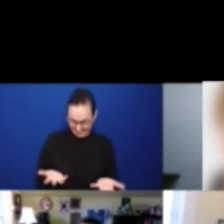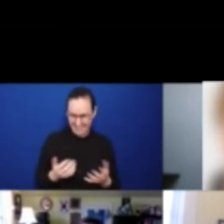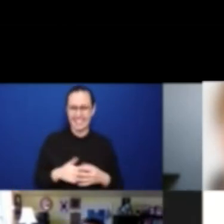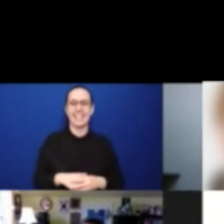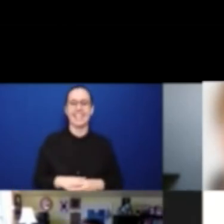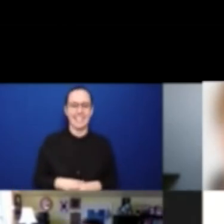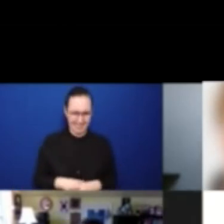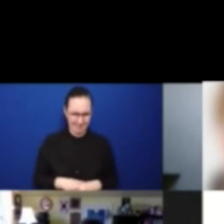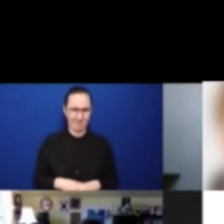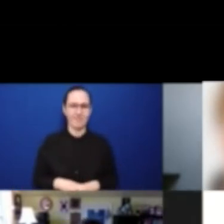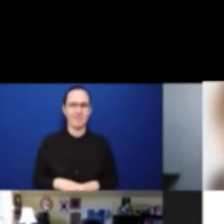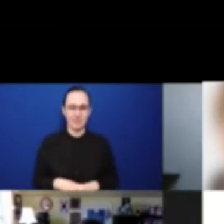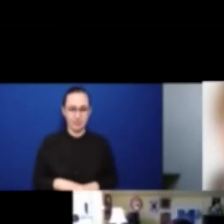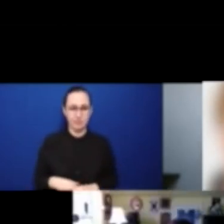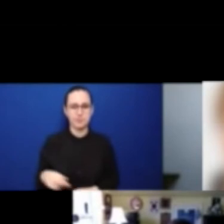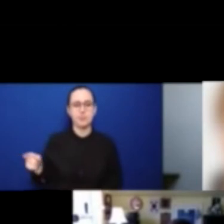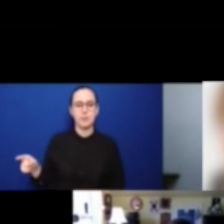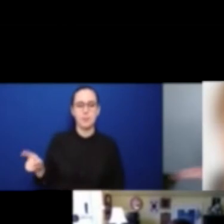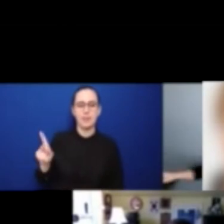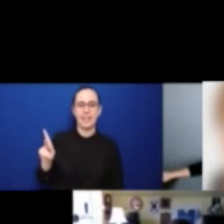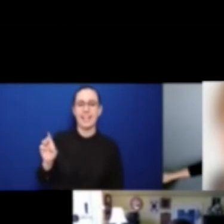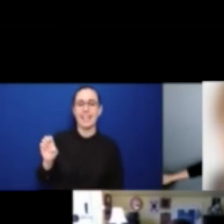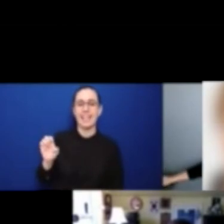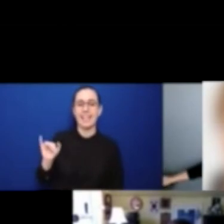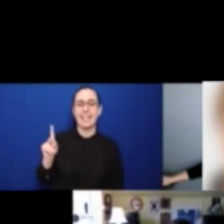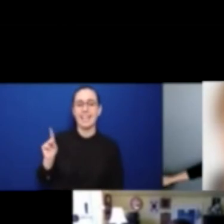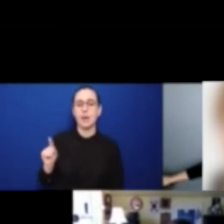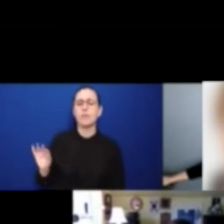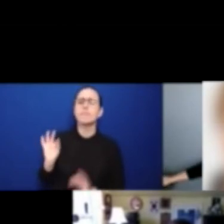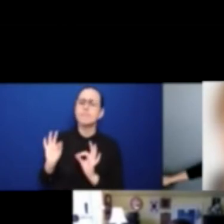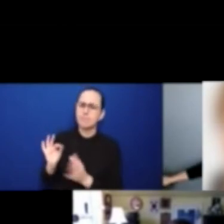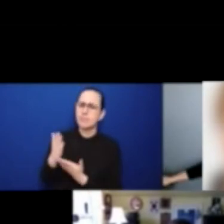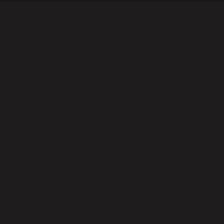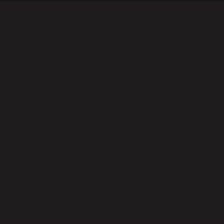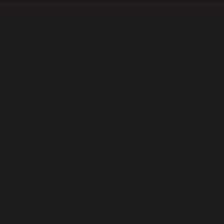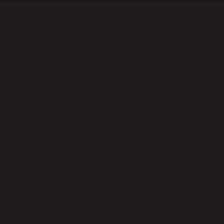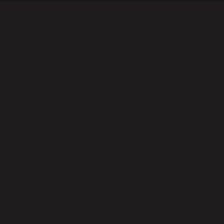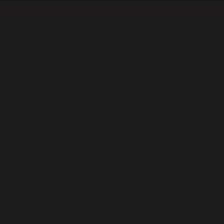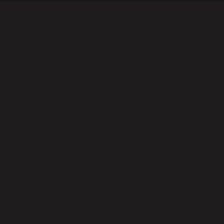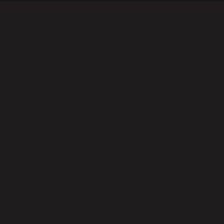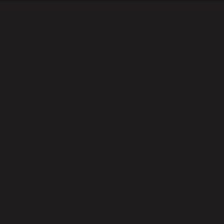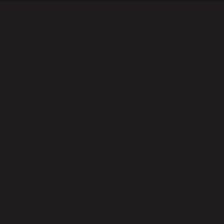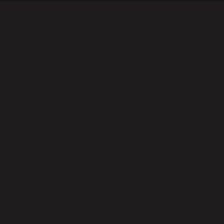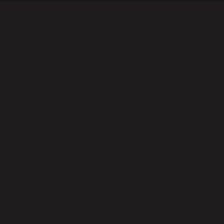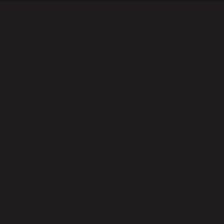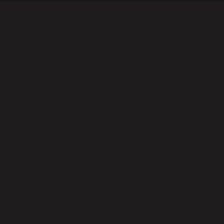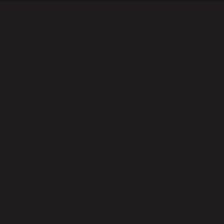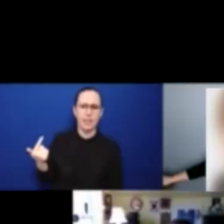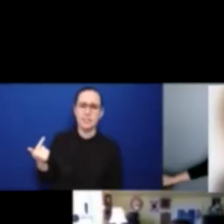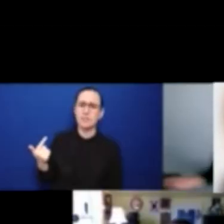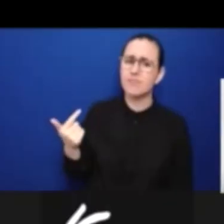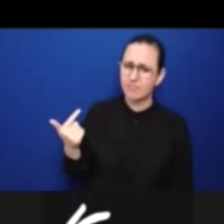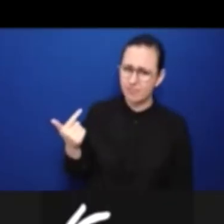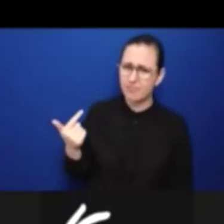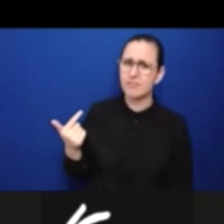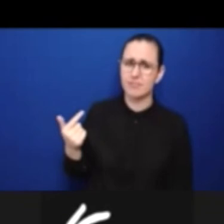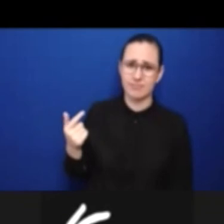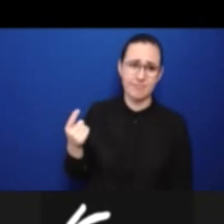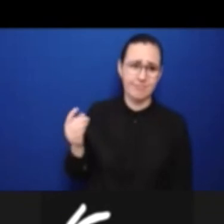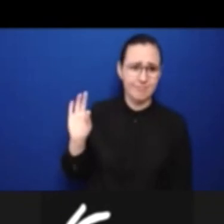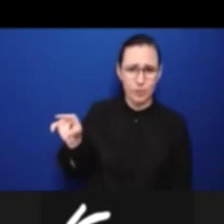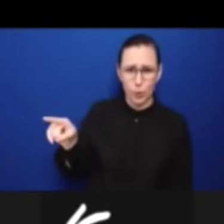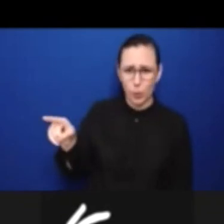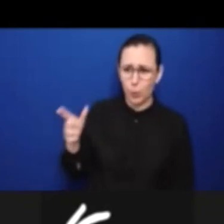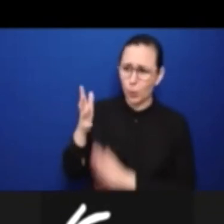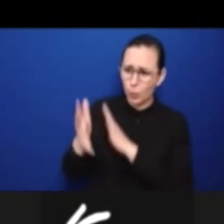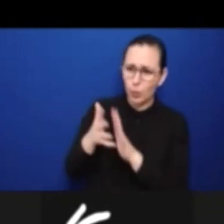Thank you so much, Janet. It's so interesting to see the contributions and the development, right, of how things